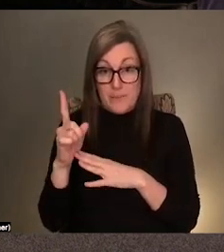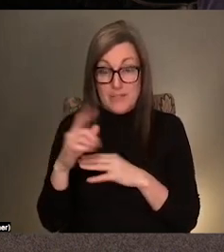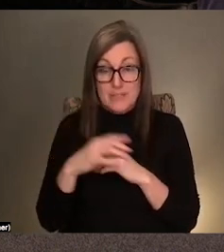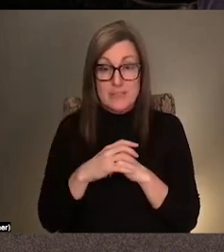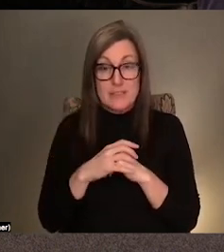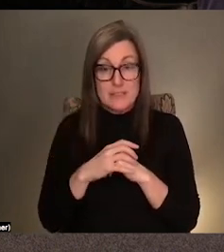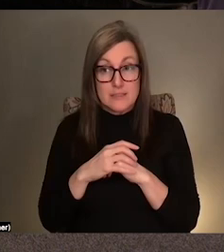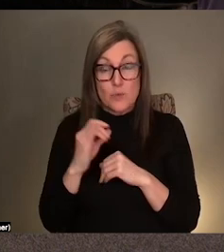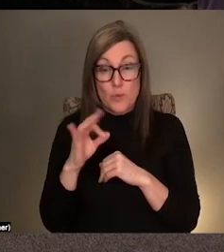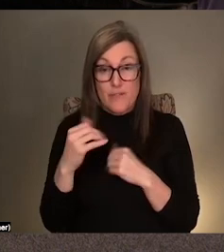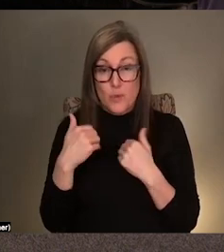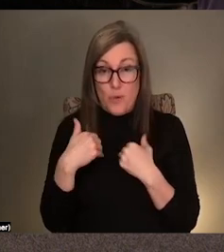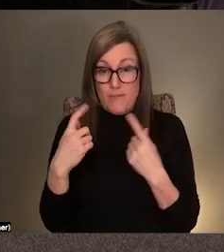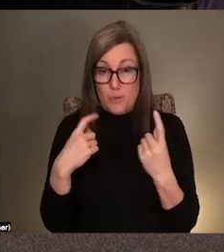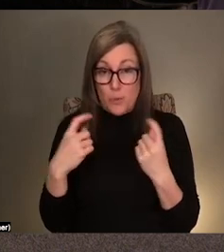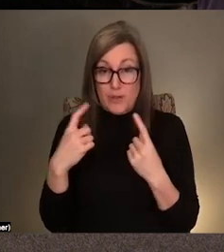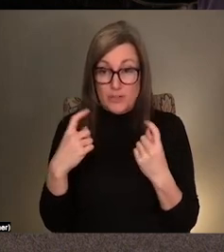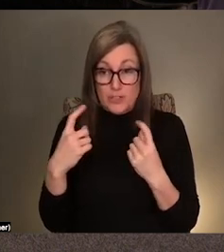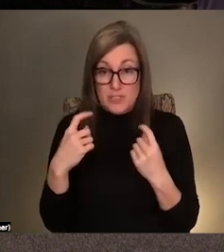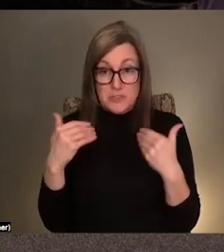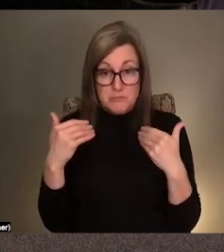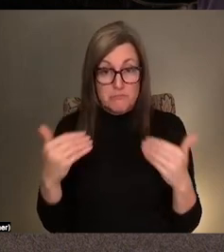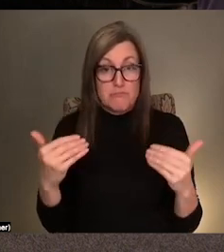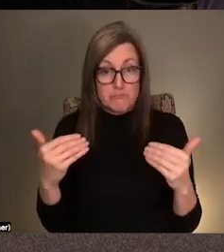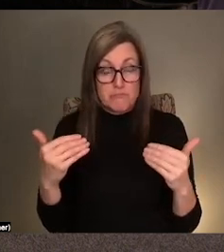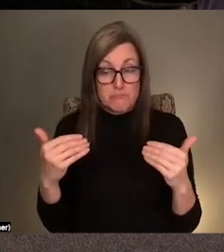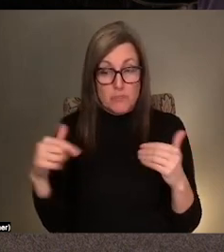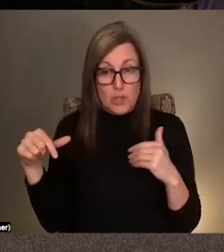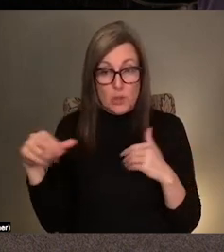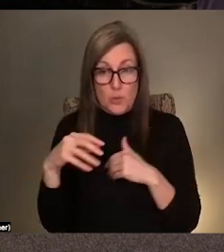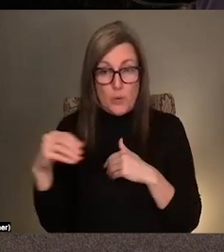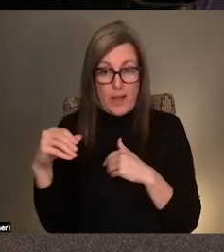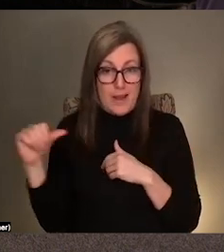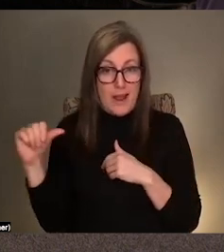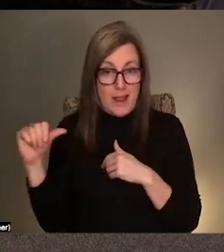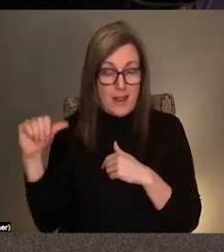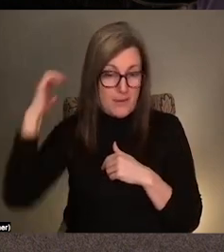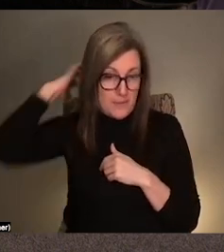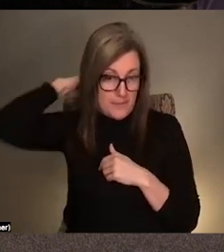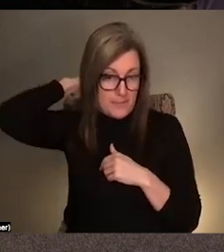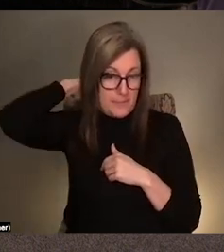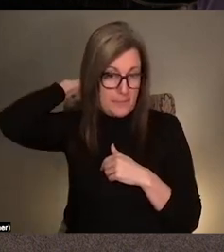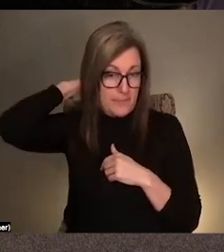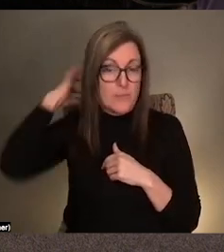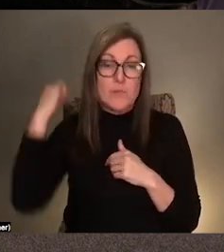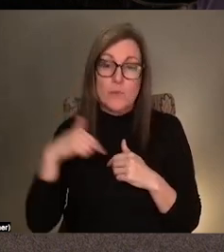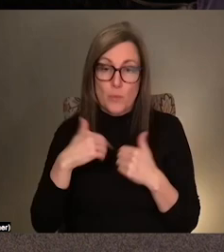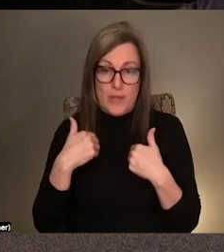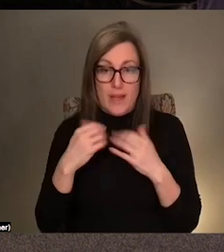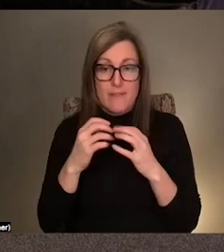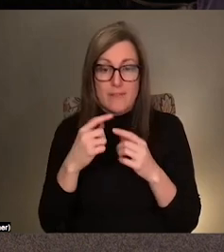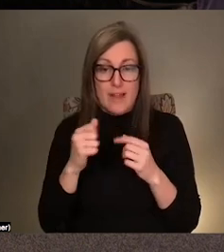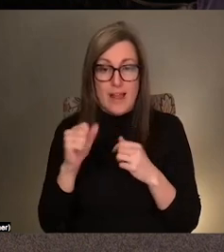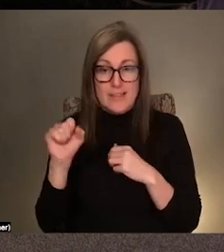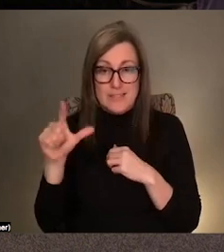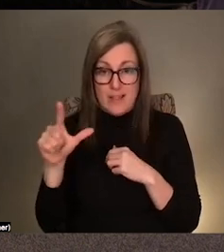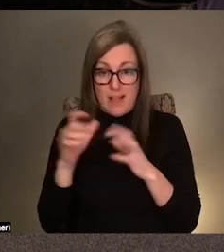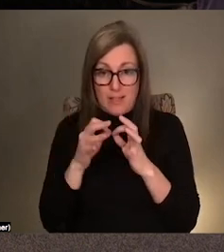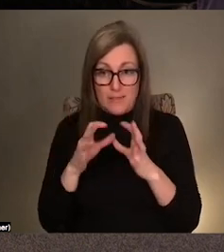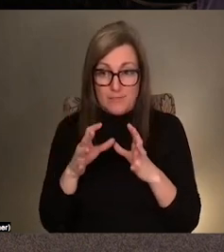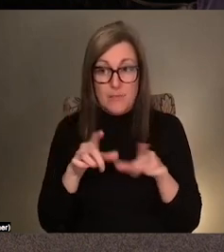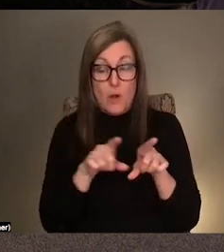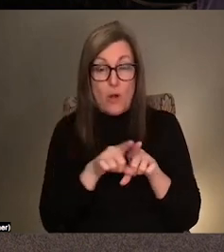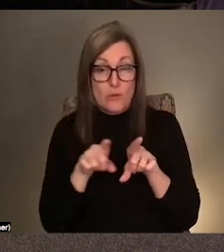Please feel free to drop them into the Q&A function. Today's talk includes ASL interpretation. And you can turn on captions